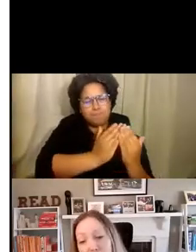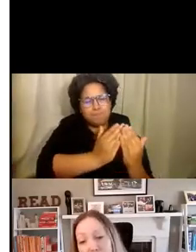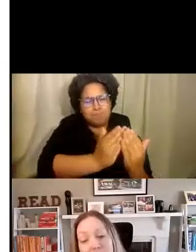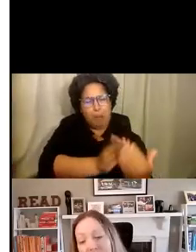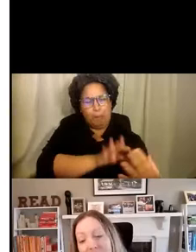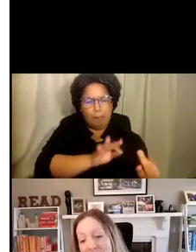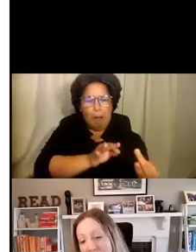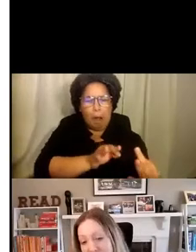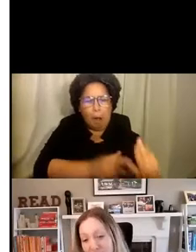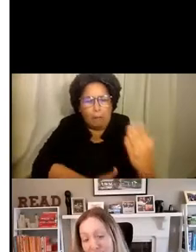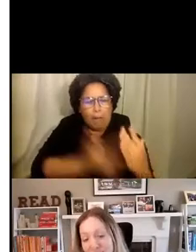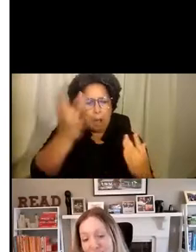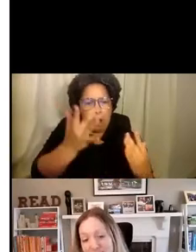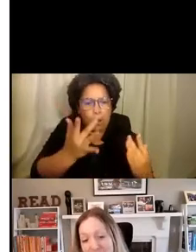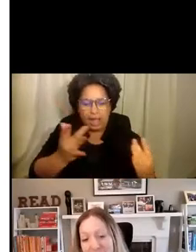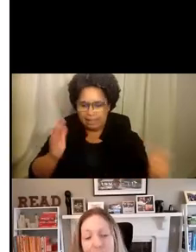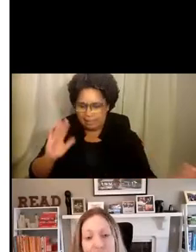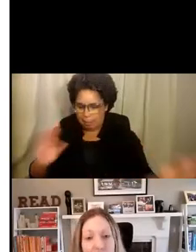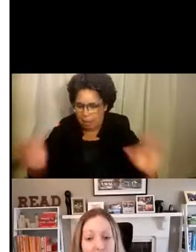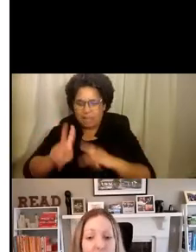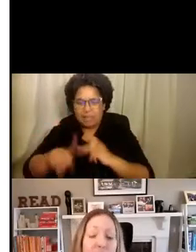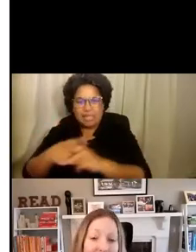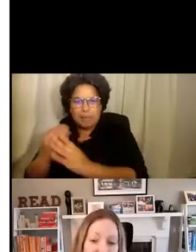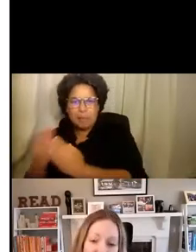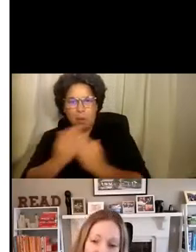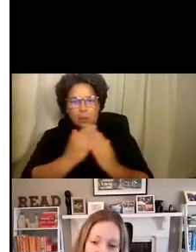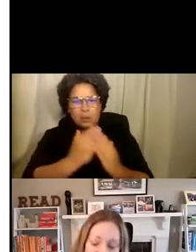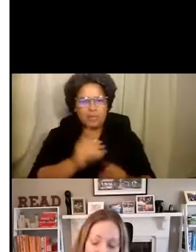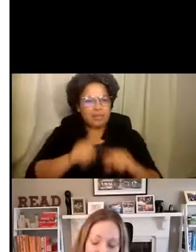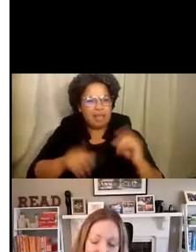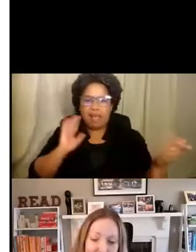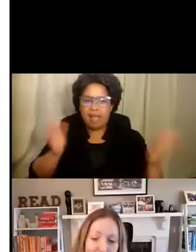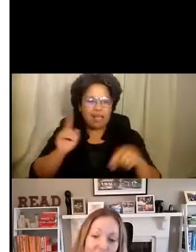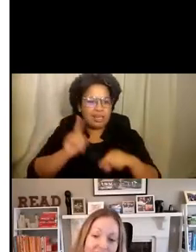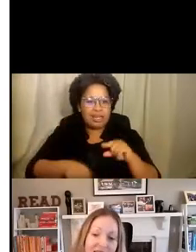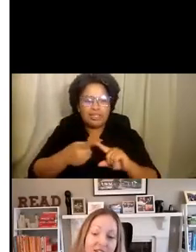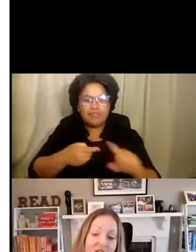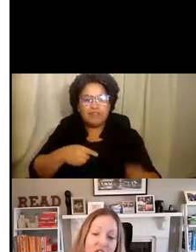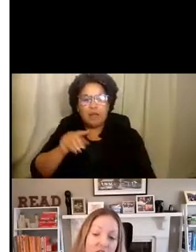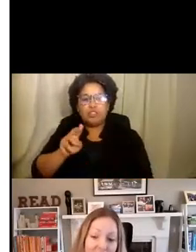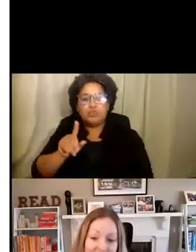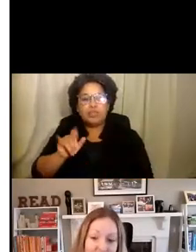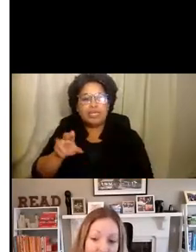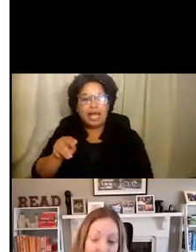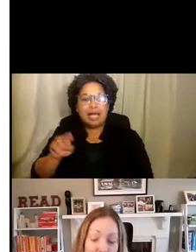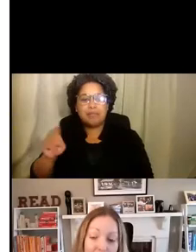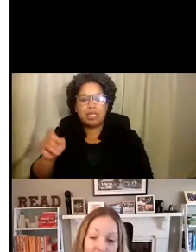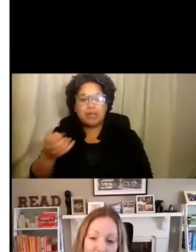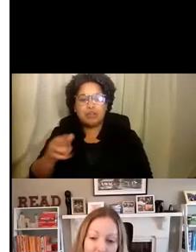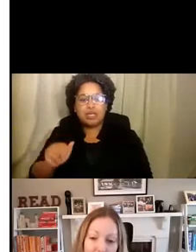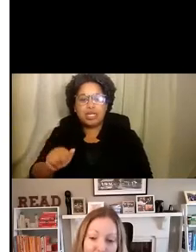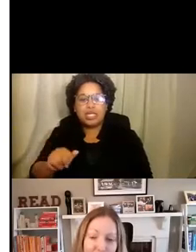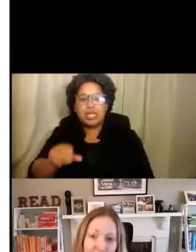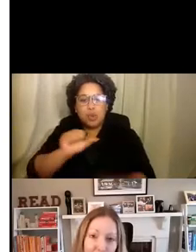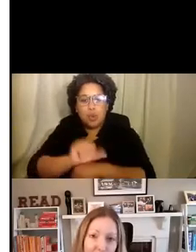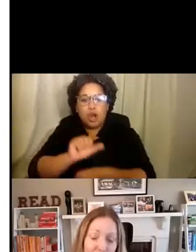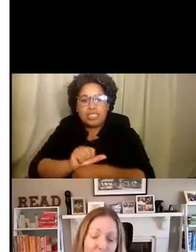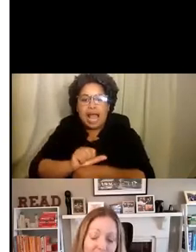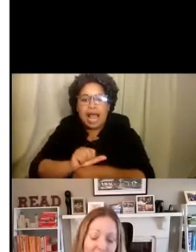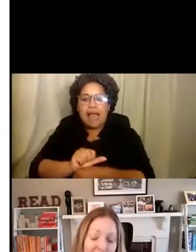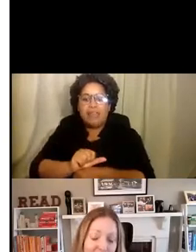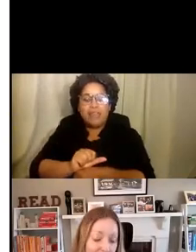there's really no comparing the vessels. That was from Tulane Montgomery, who works at the venture philanthropy firm